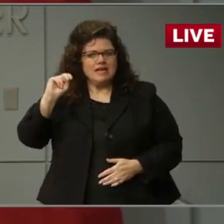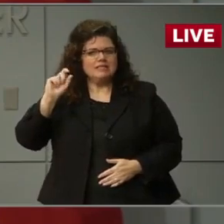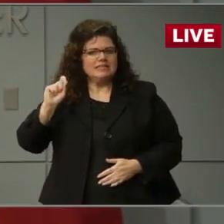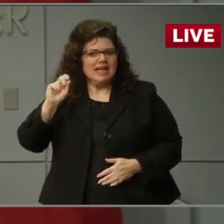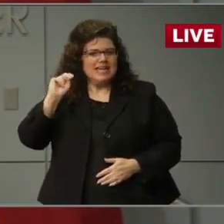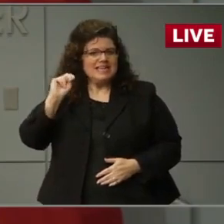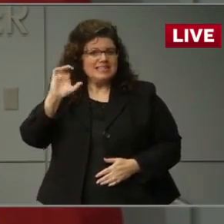.gov.-D. FIMAN.nc the